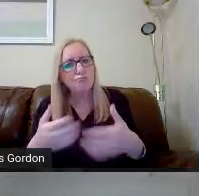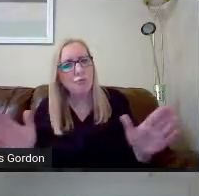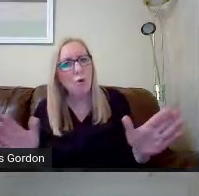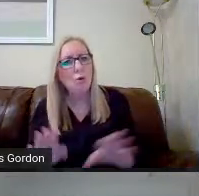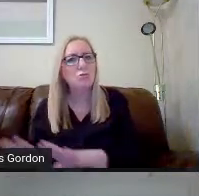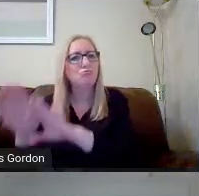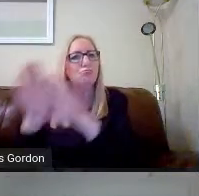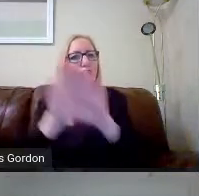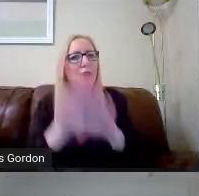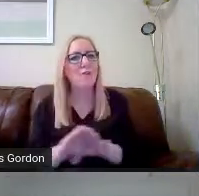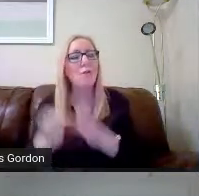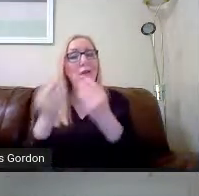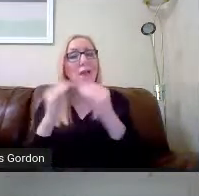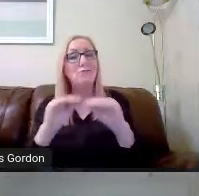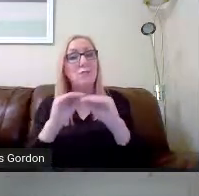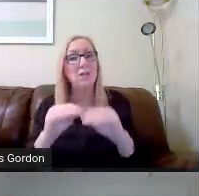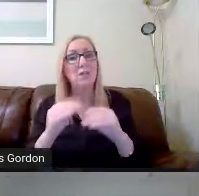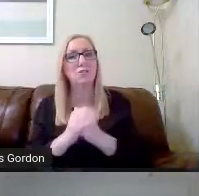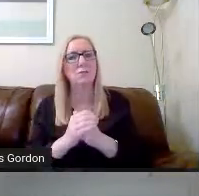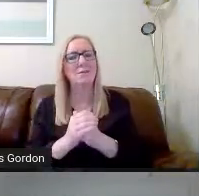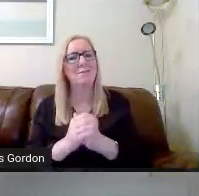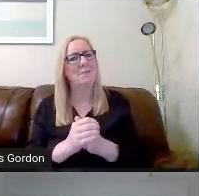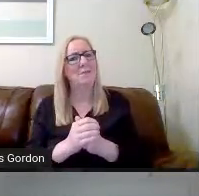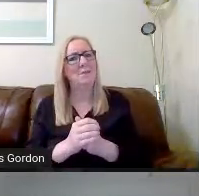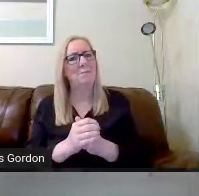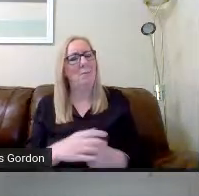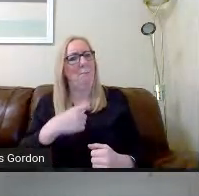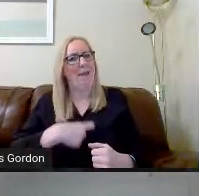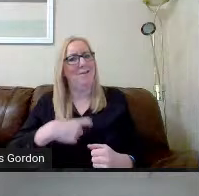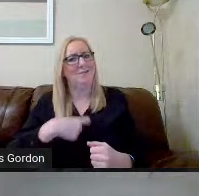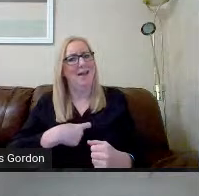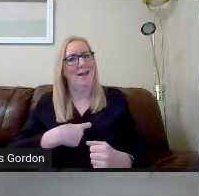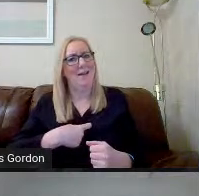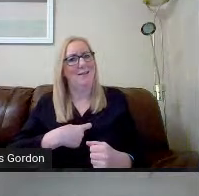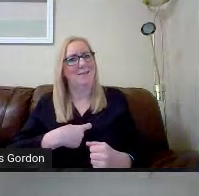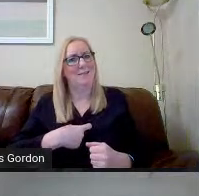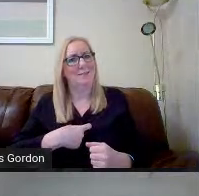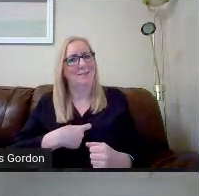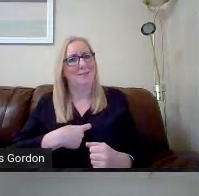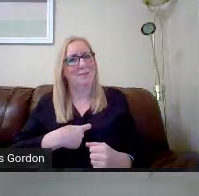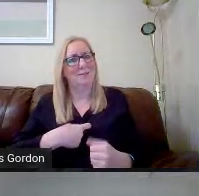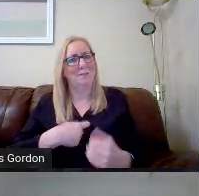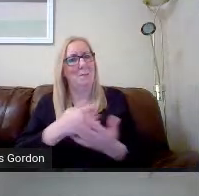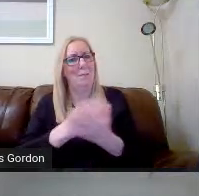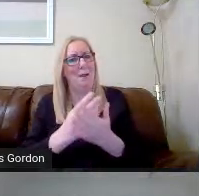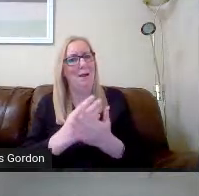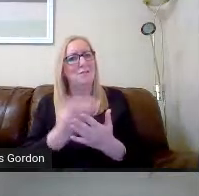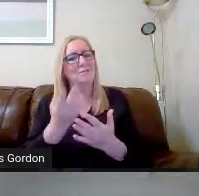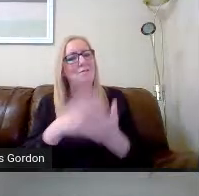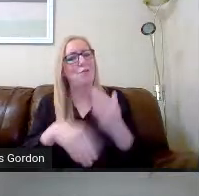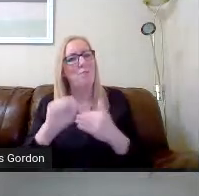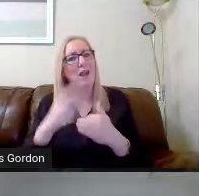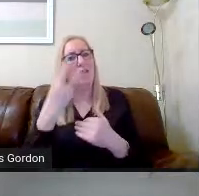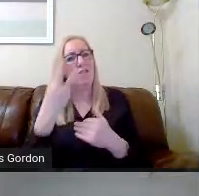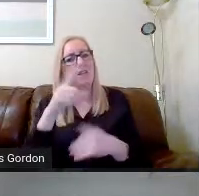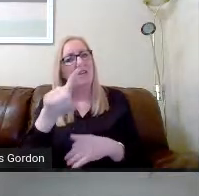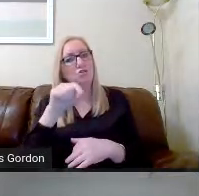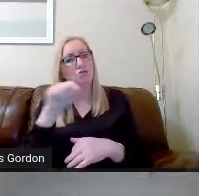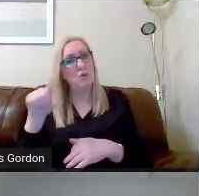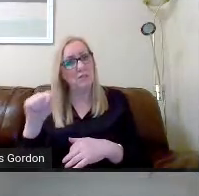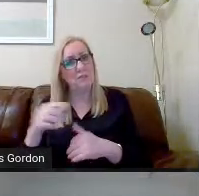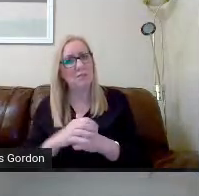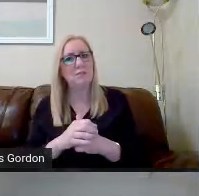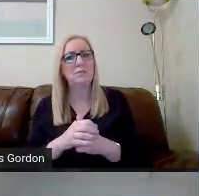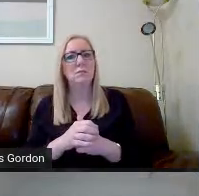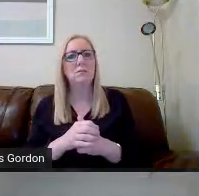personalisation aspect comes from the three choices that they make. We'll study